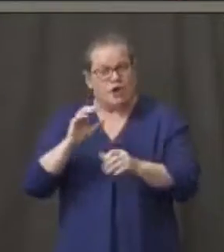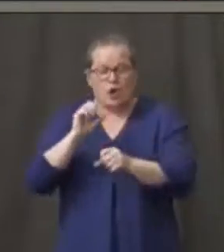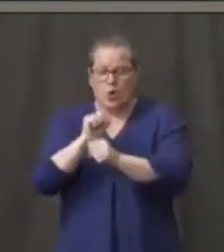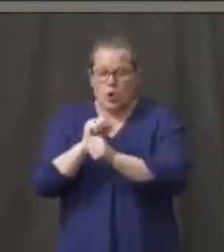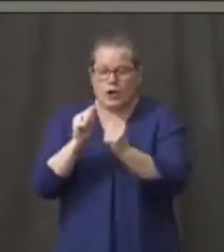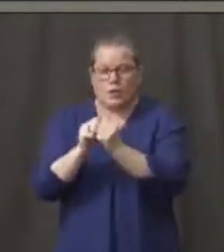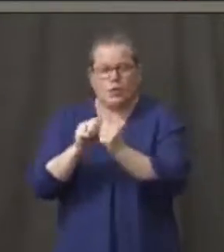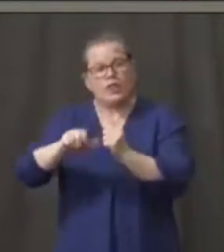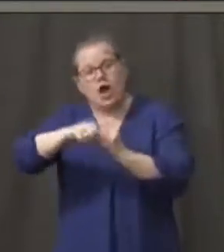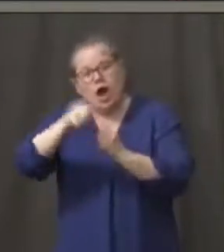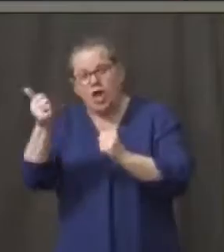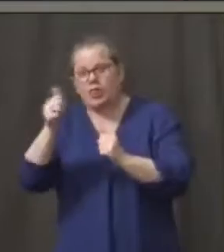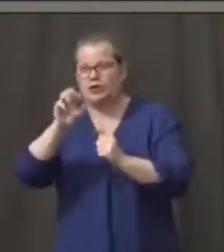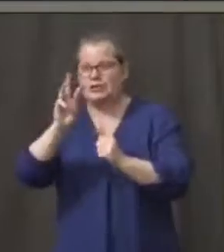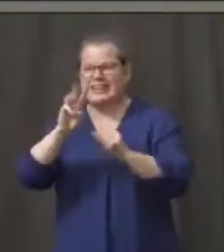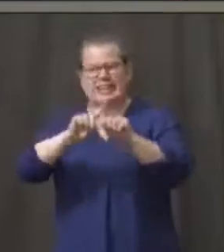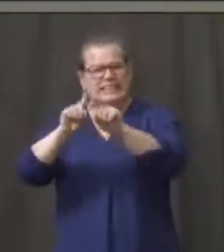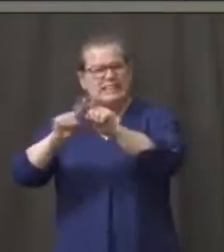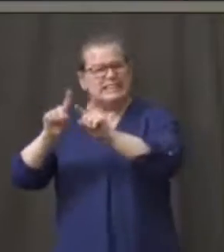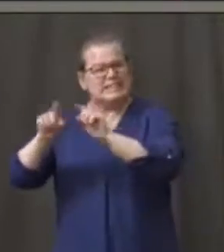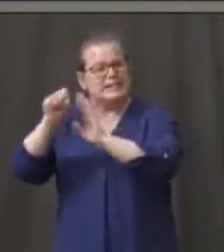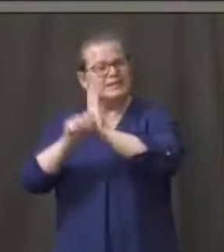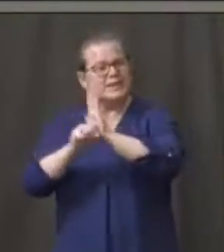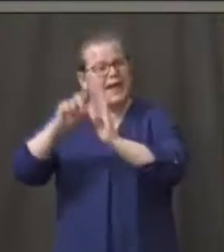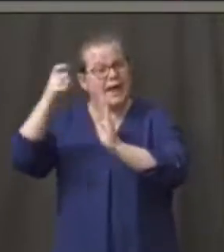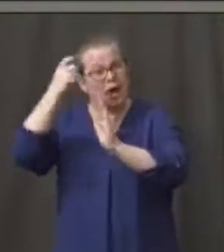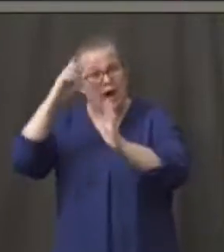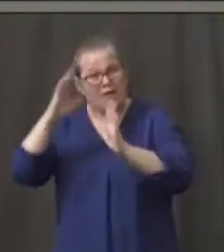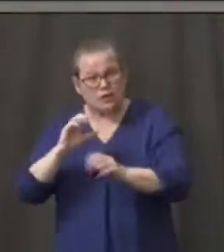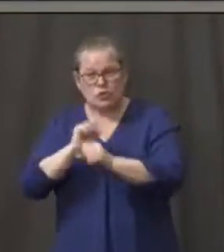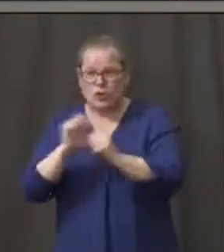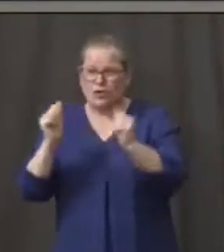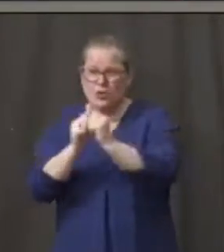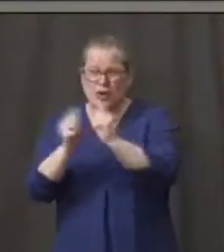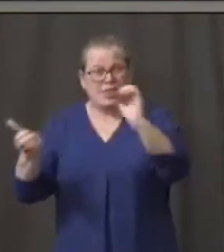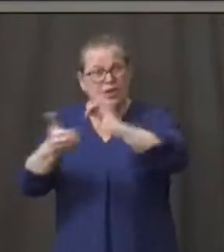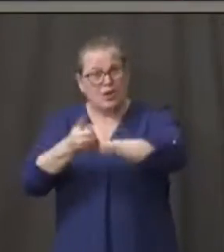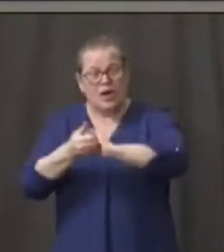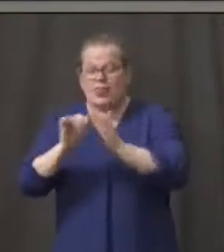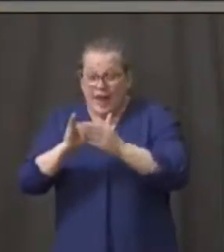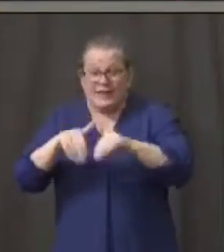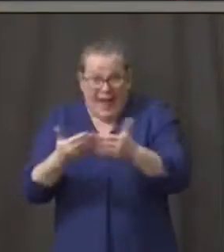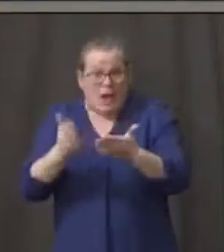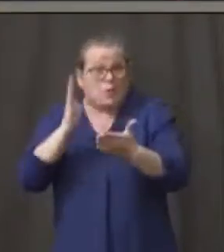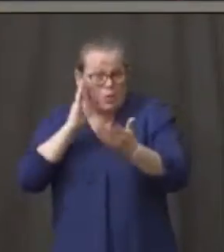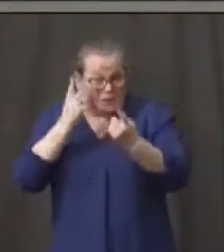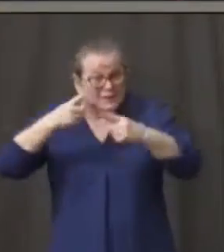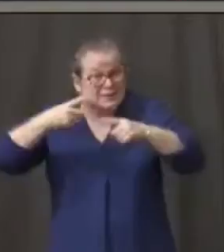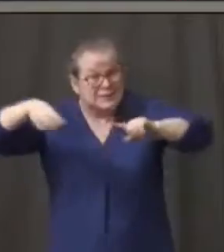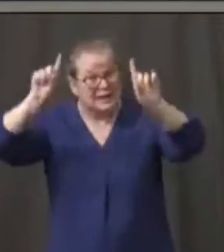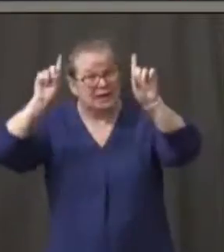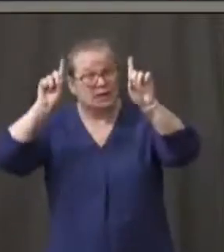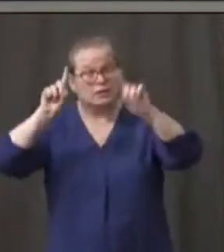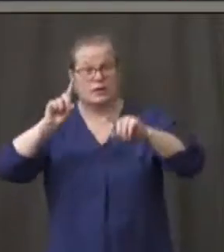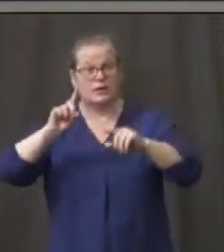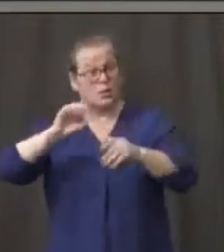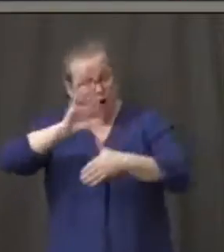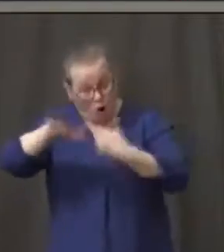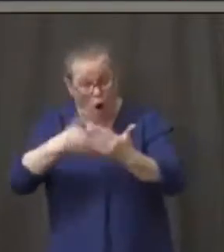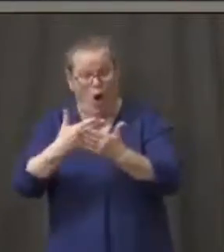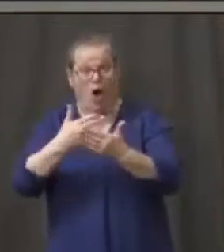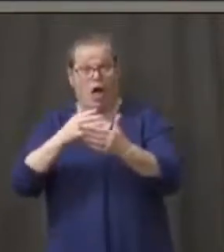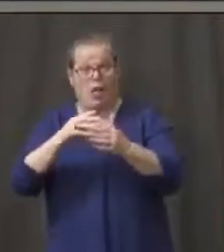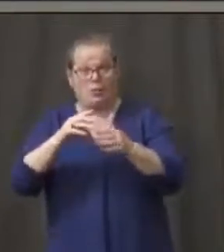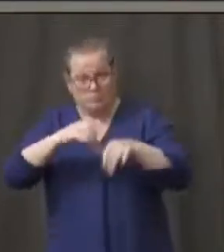six governors, other parts of this particular area. That's how we're going to get through this. If we're all doing the same thing and working together,